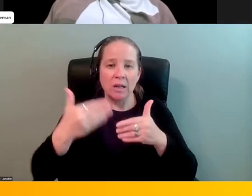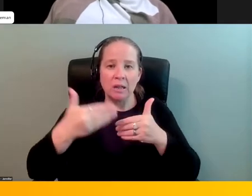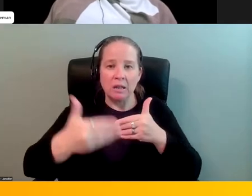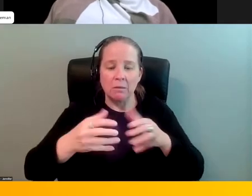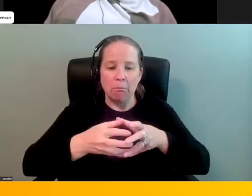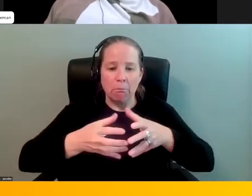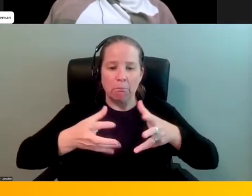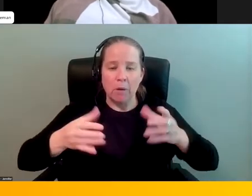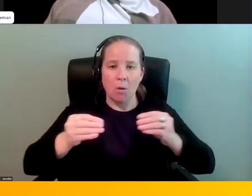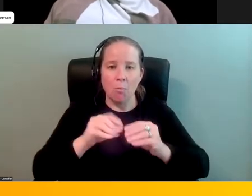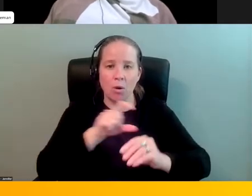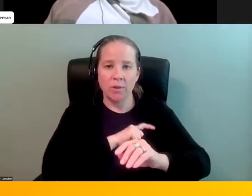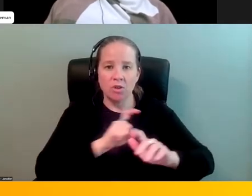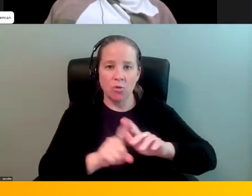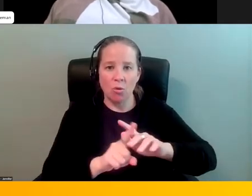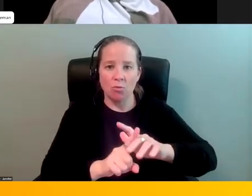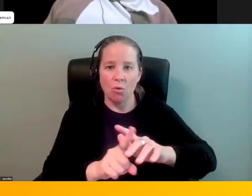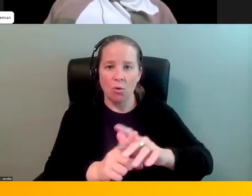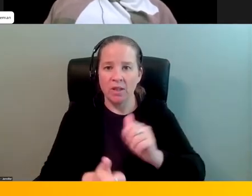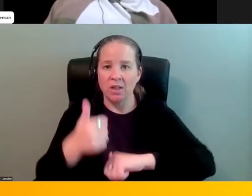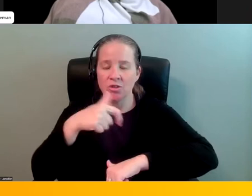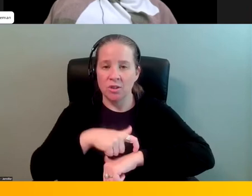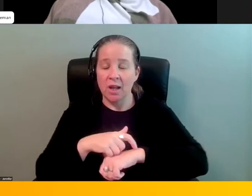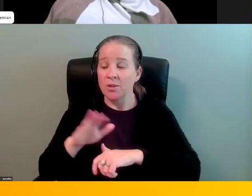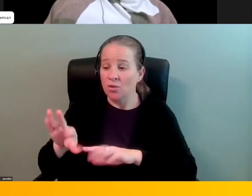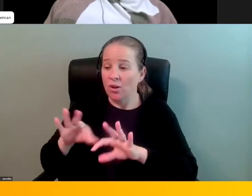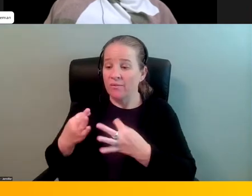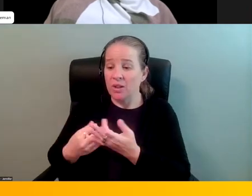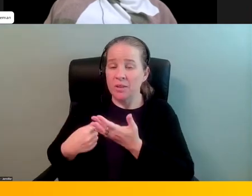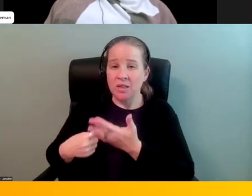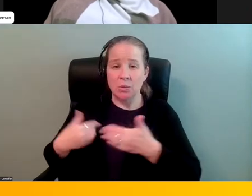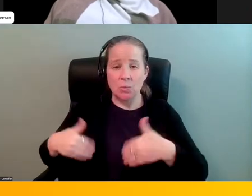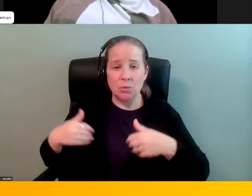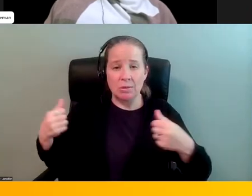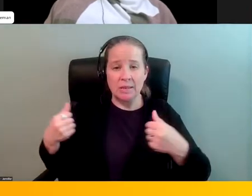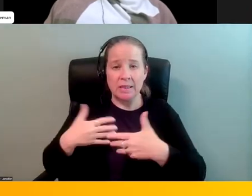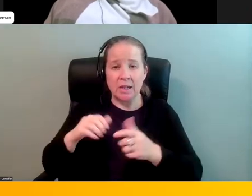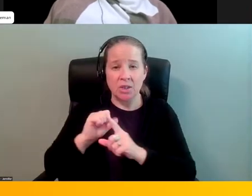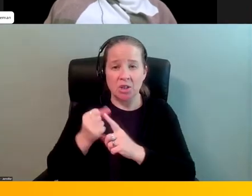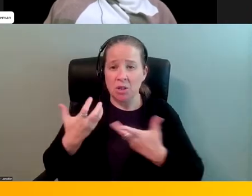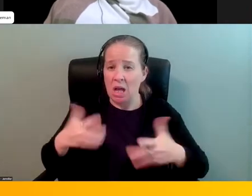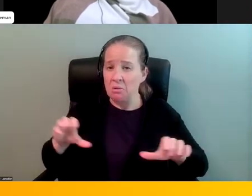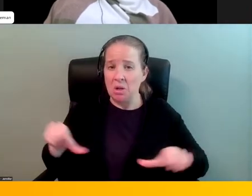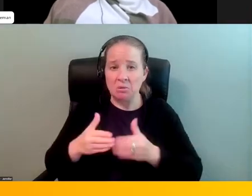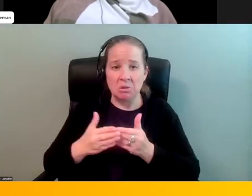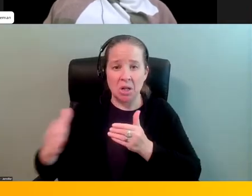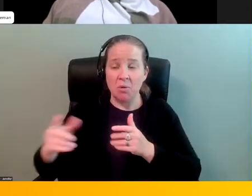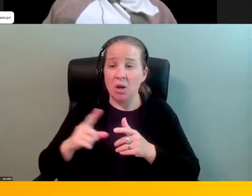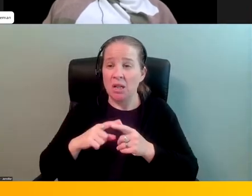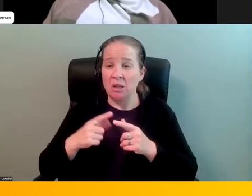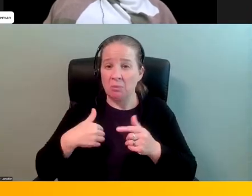family, the conversation that they had was that this is a very scary situation. We don't want to do this no more. And when they actually had that conversation